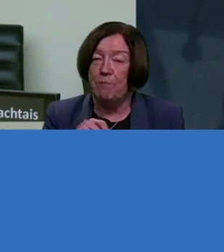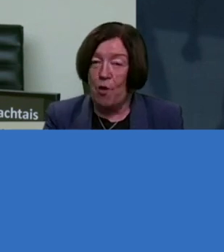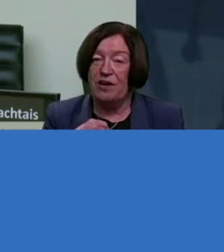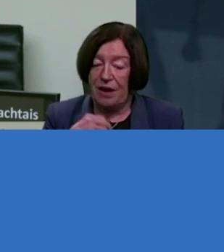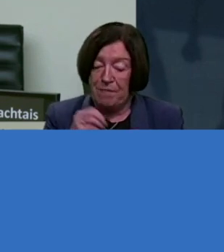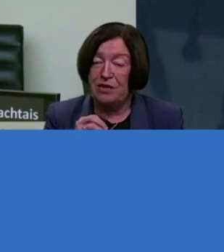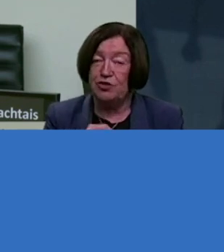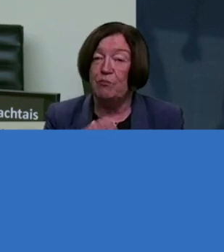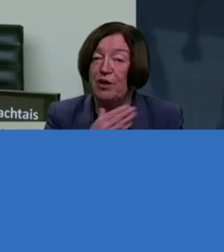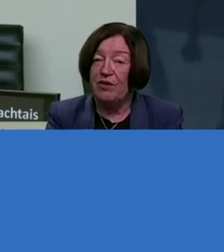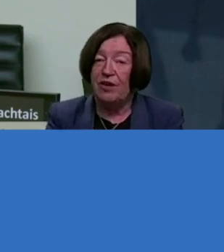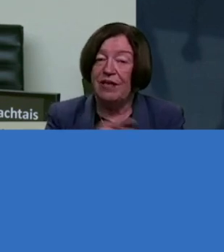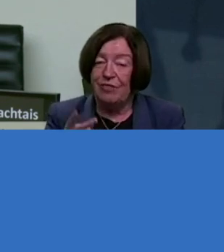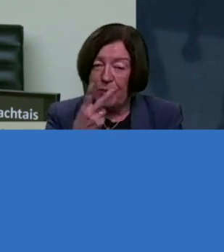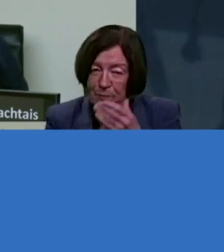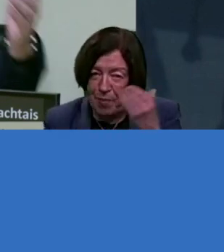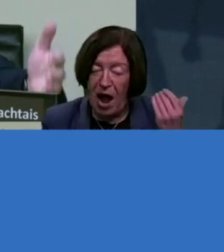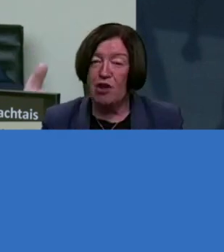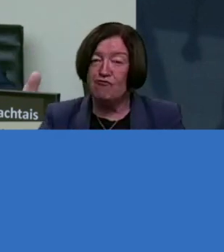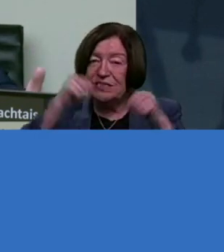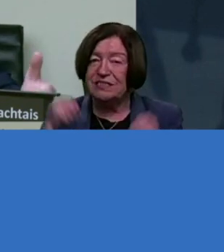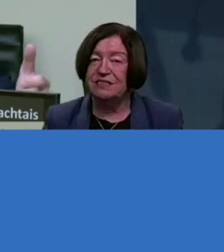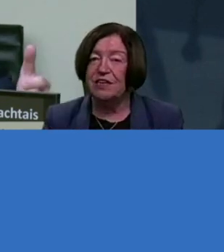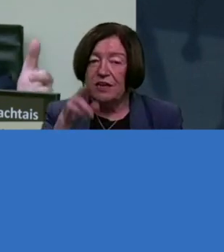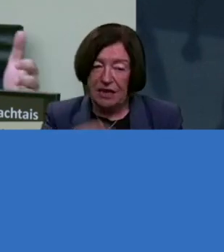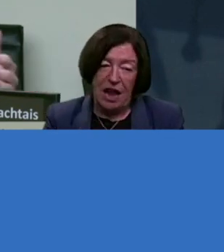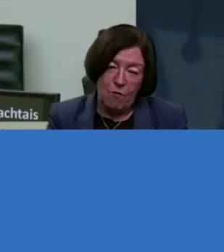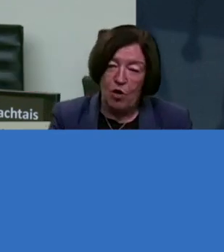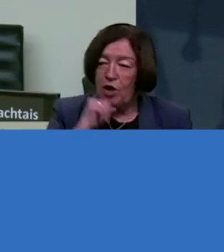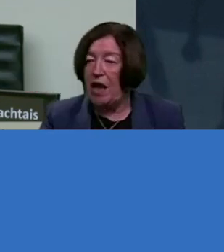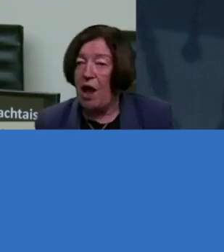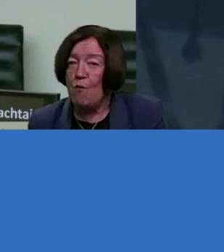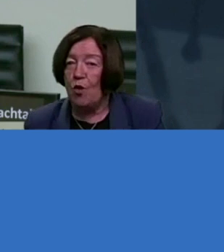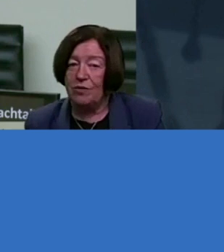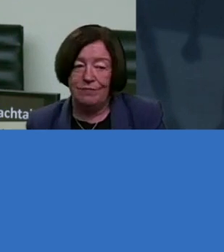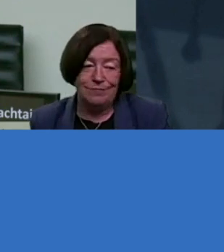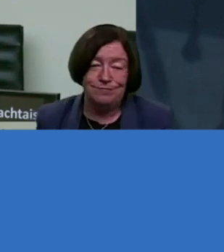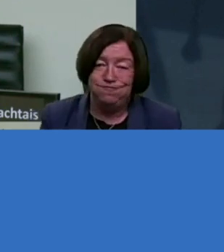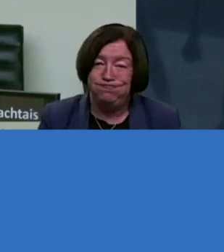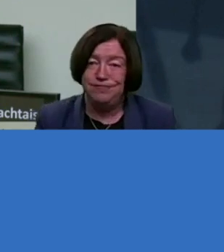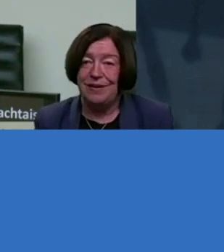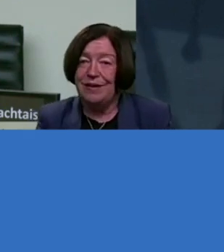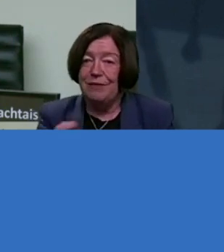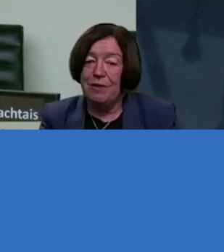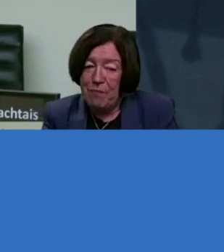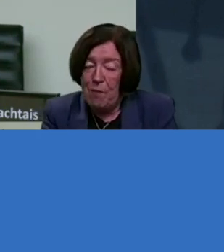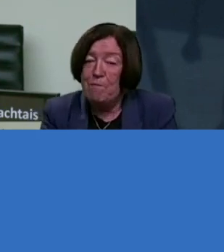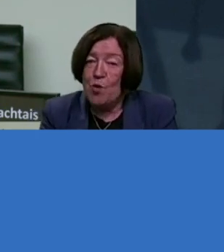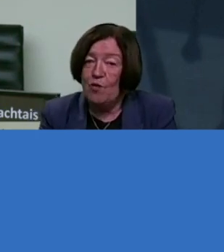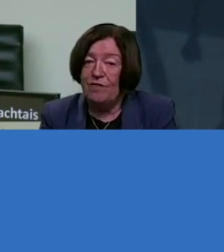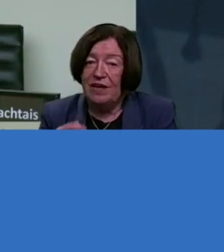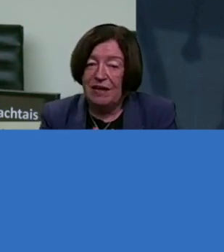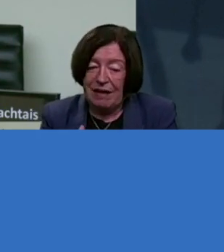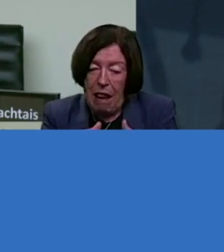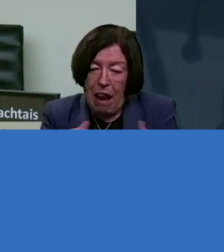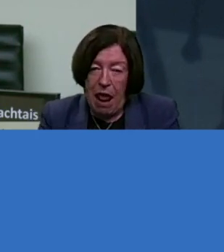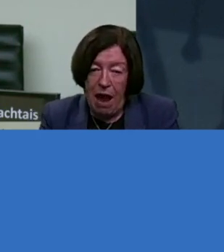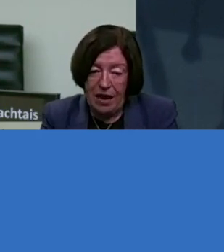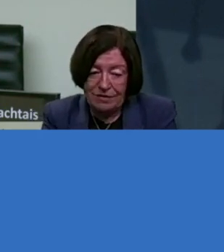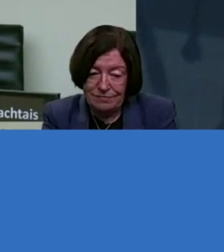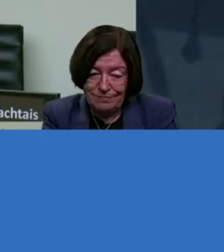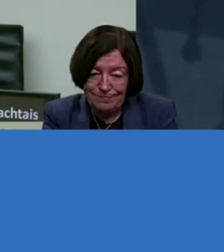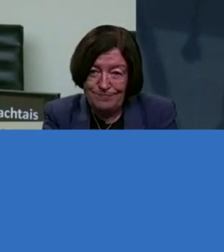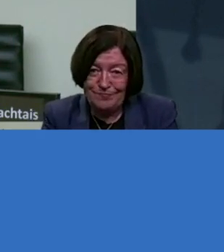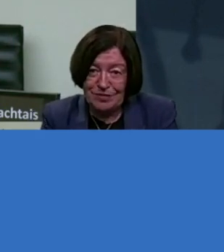making earlier about the binary system of you can work or you can't work. People move along a line that